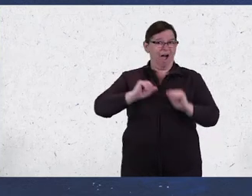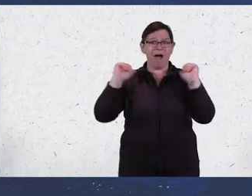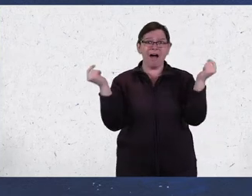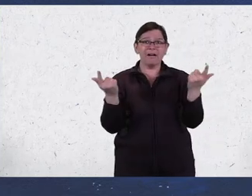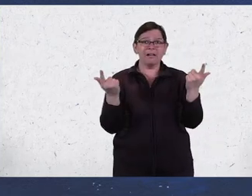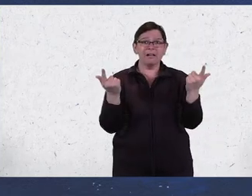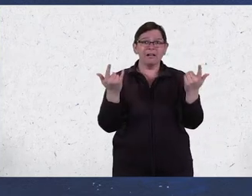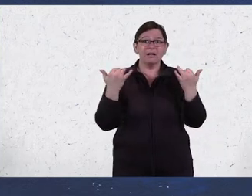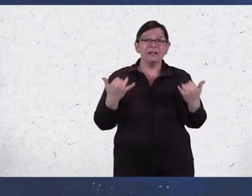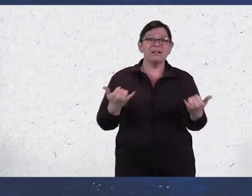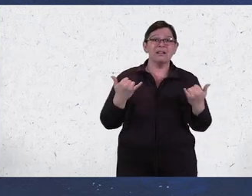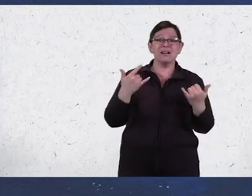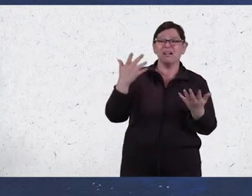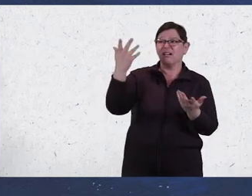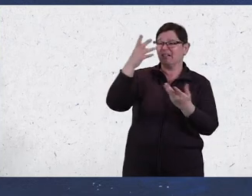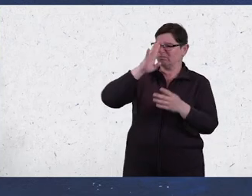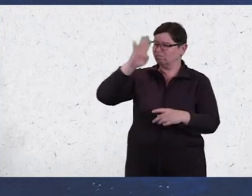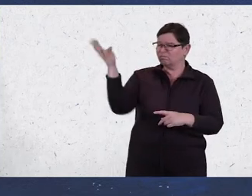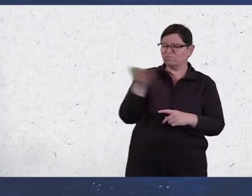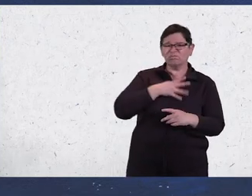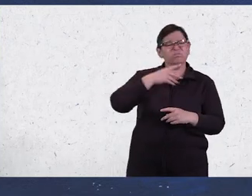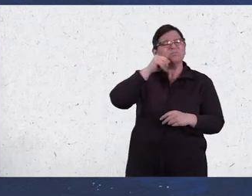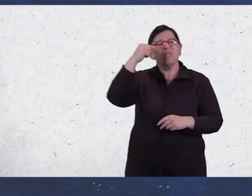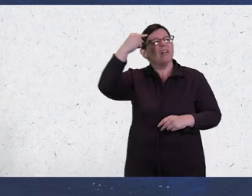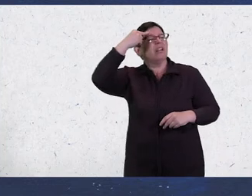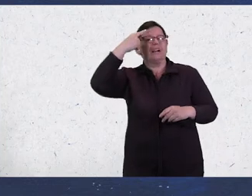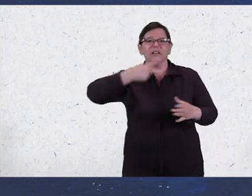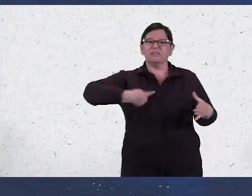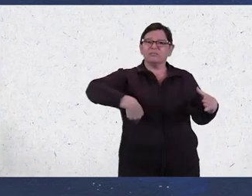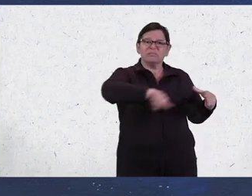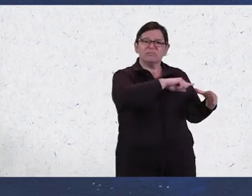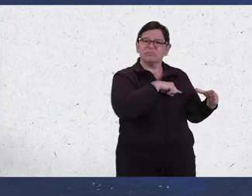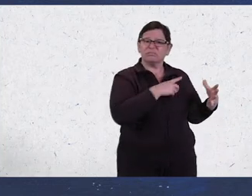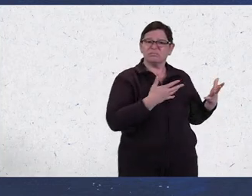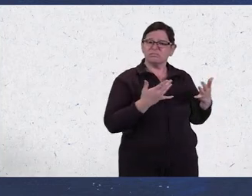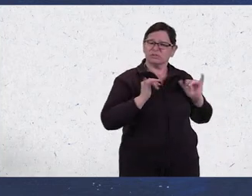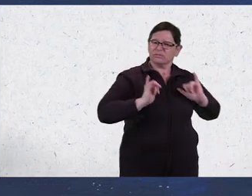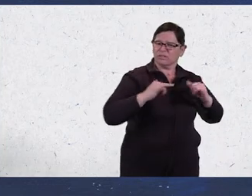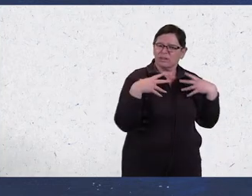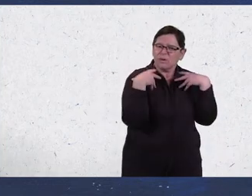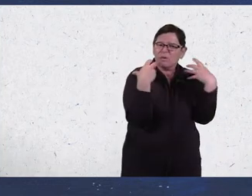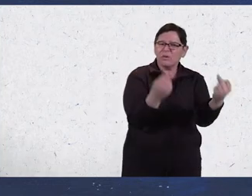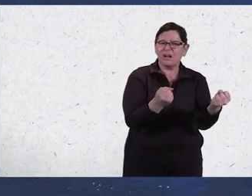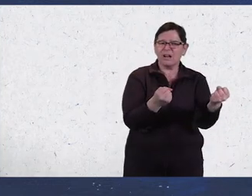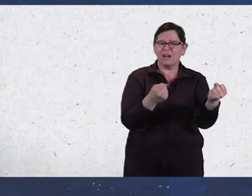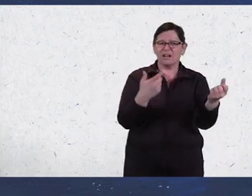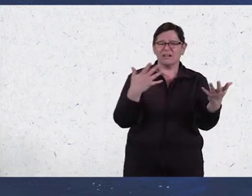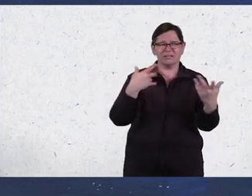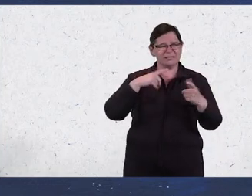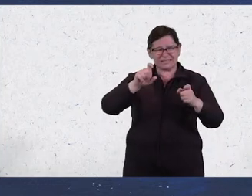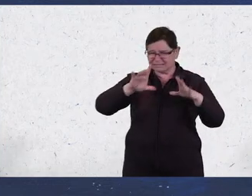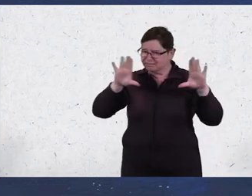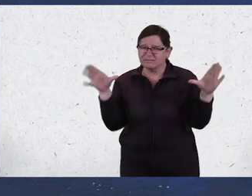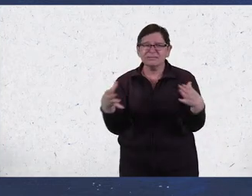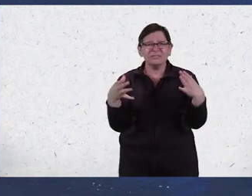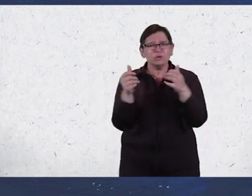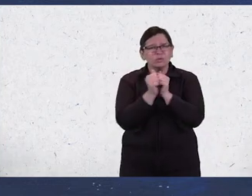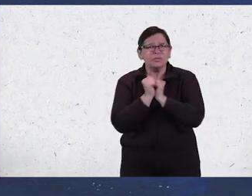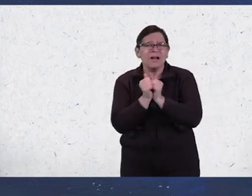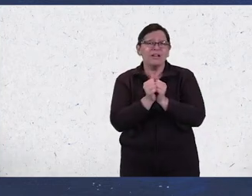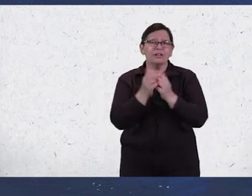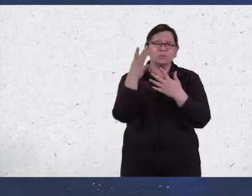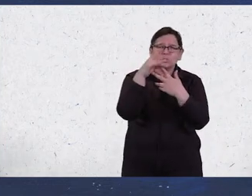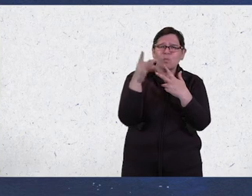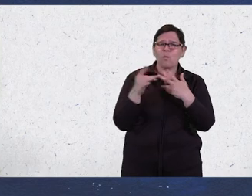everyone to stay well We see that being in this together Was a choice that those with health privilege No longer have to